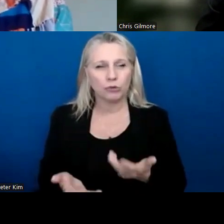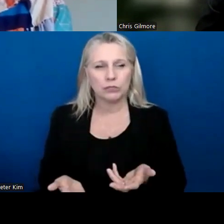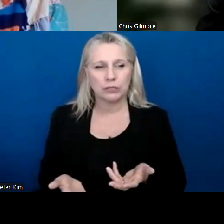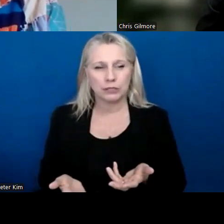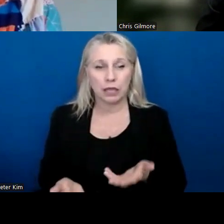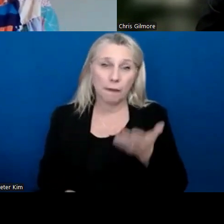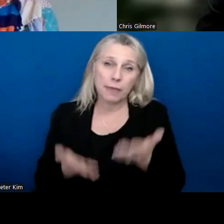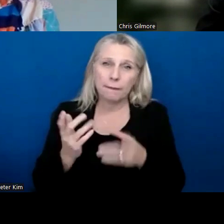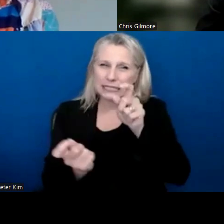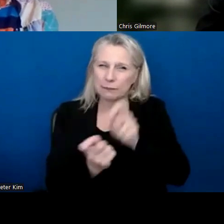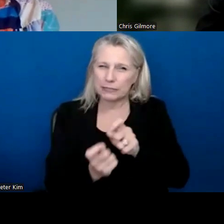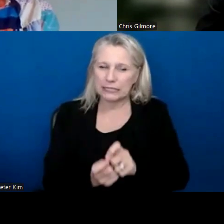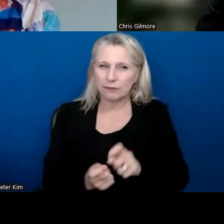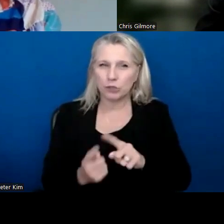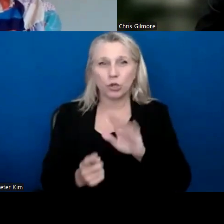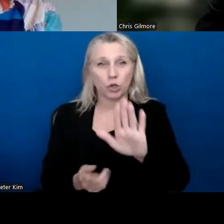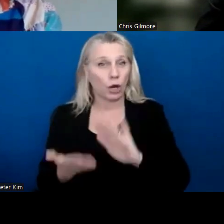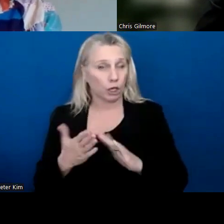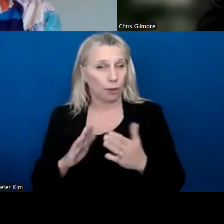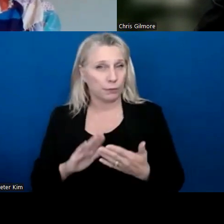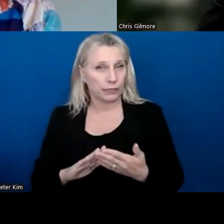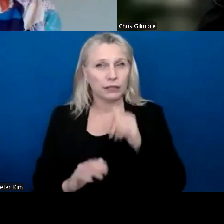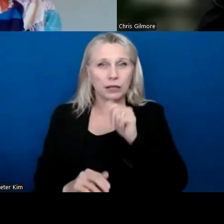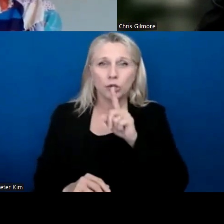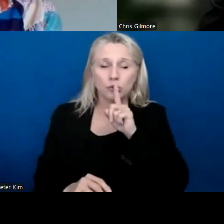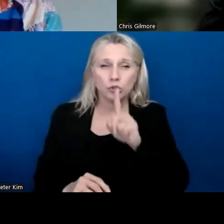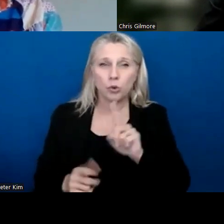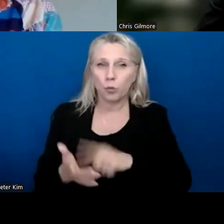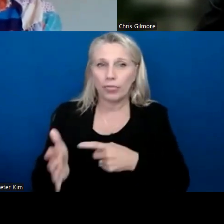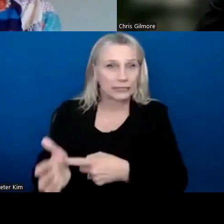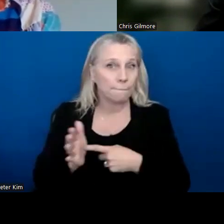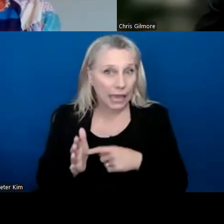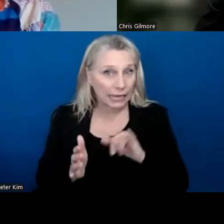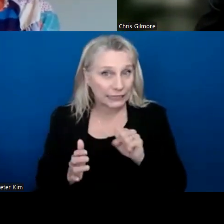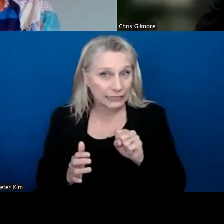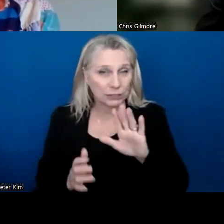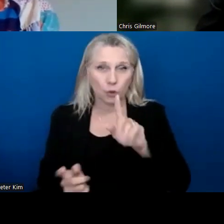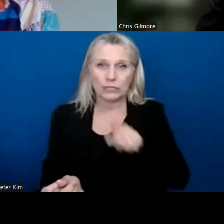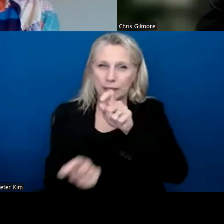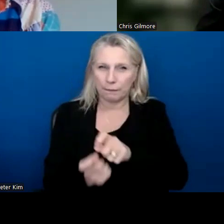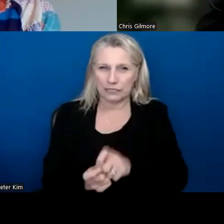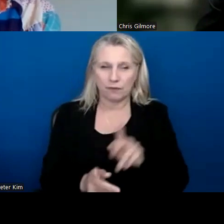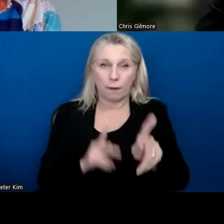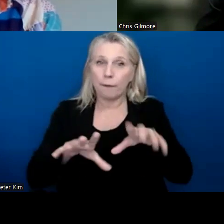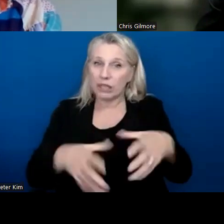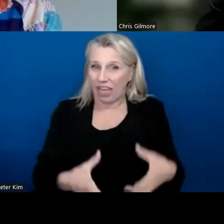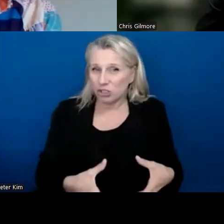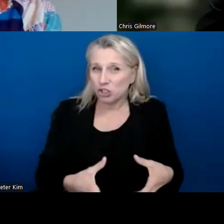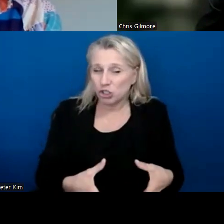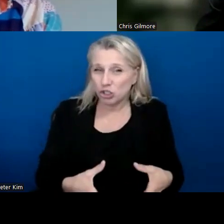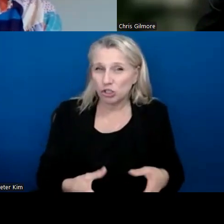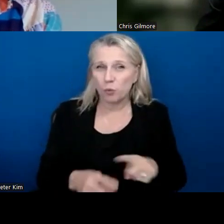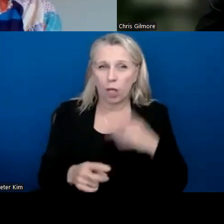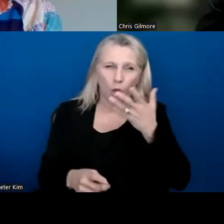and this might be specific to your community. Not sure what the demand is here or what your specific population you're serving looks like, but a few